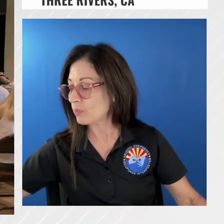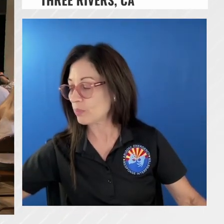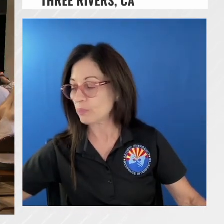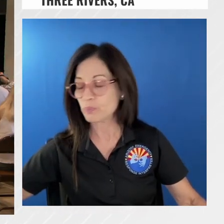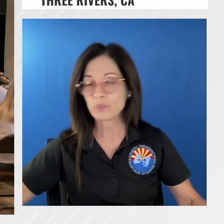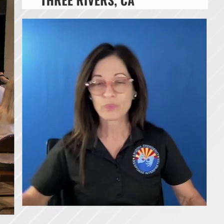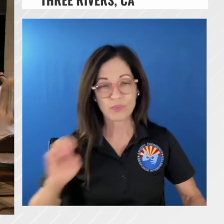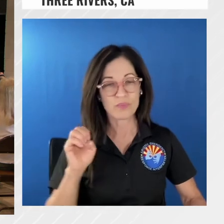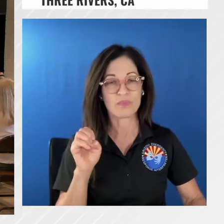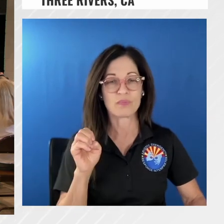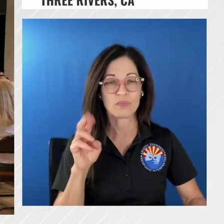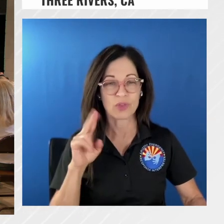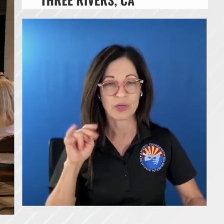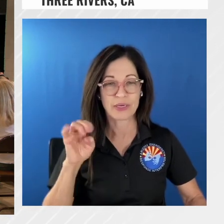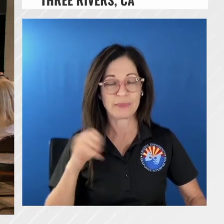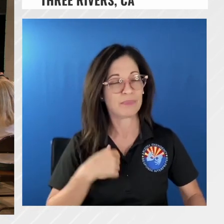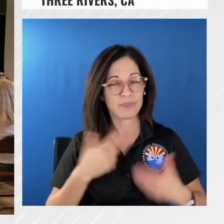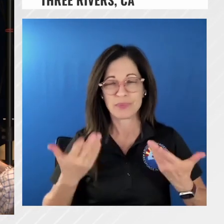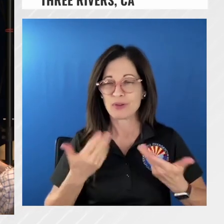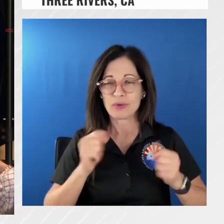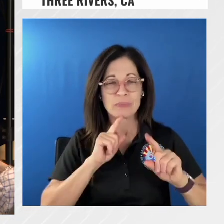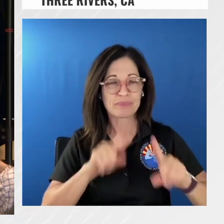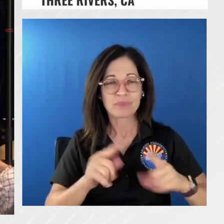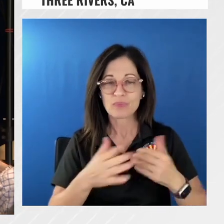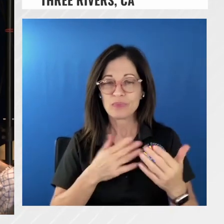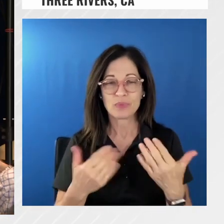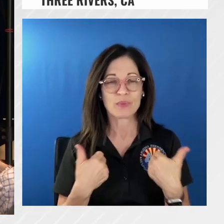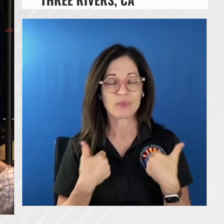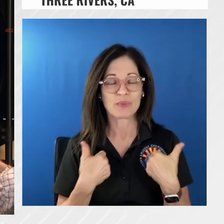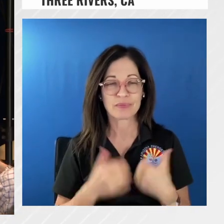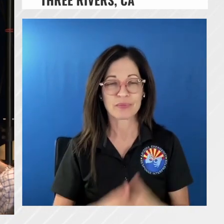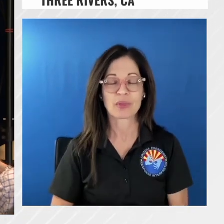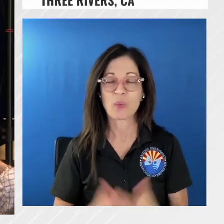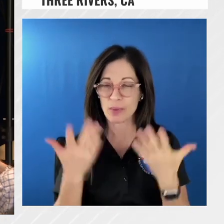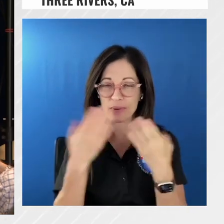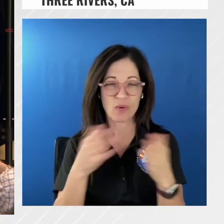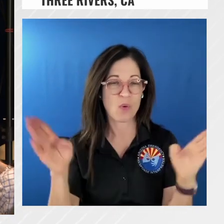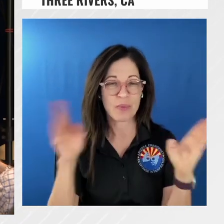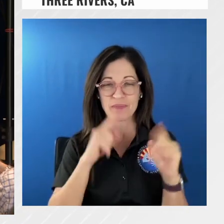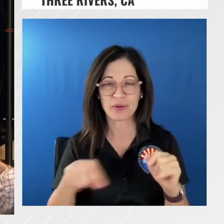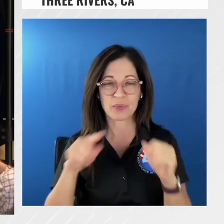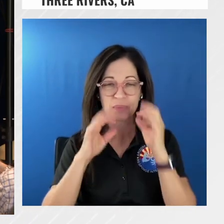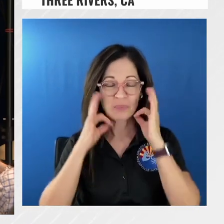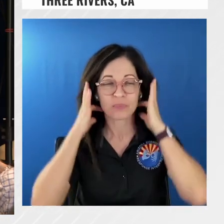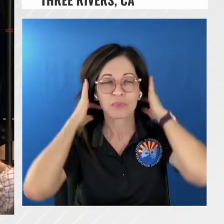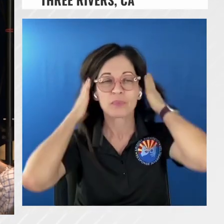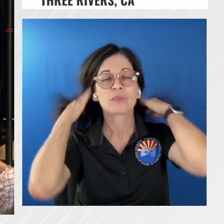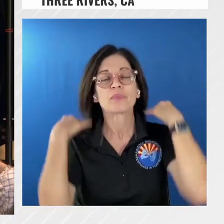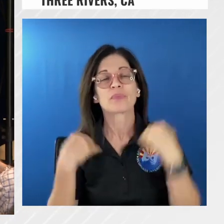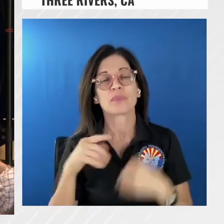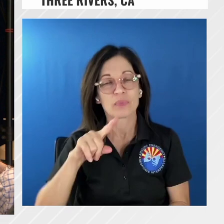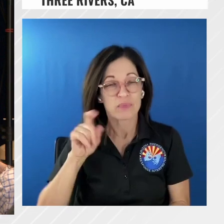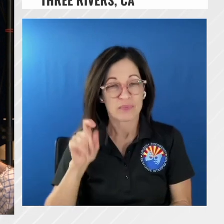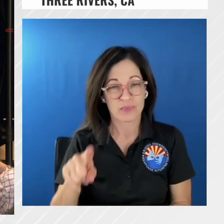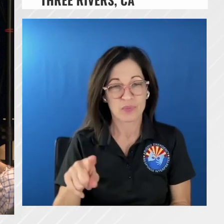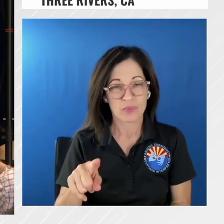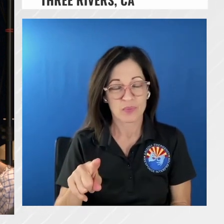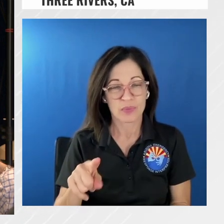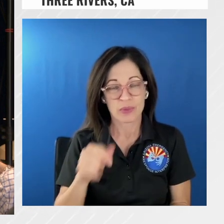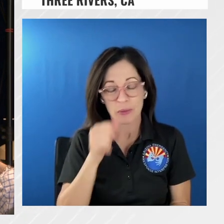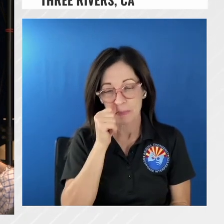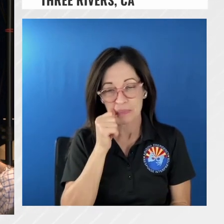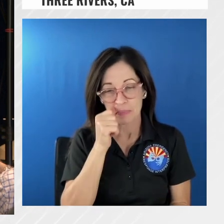very open to just trying to be transparent with you so it's a question about uh work possibly going on in grouse valley